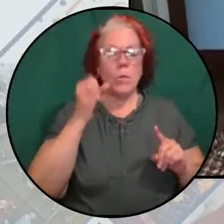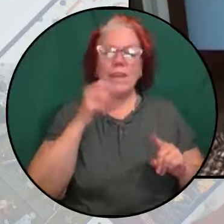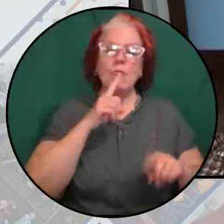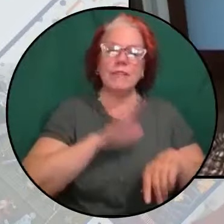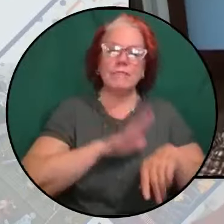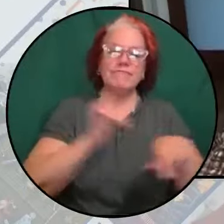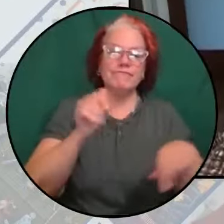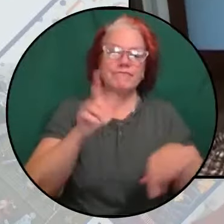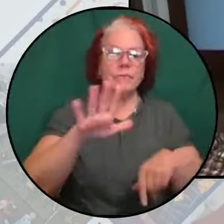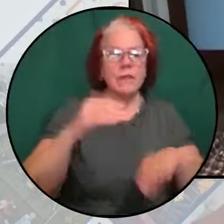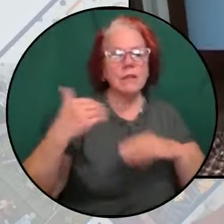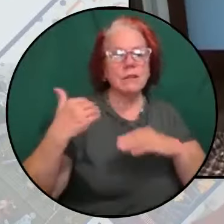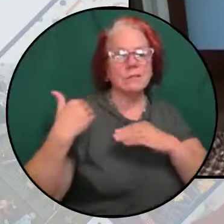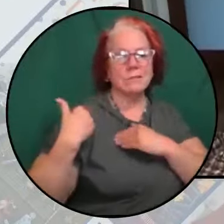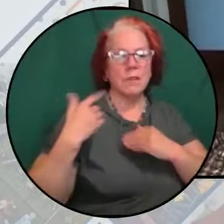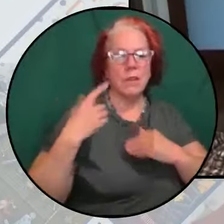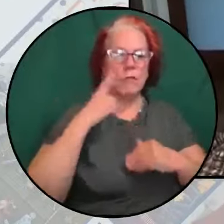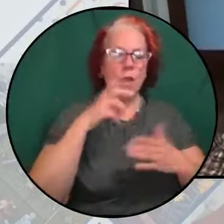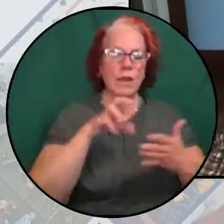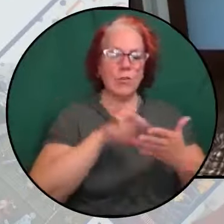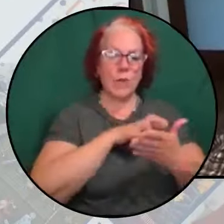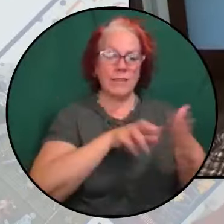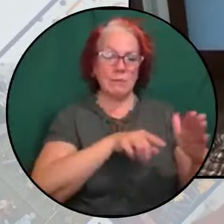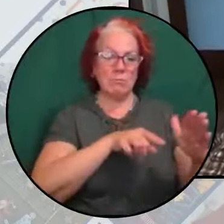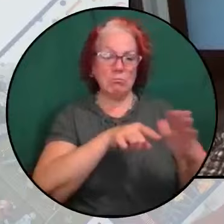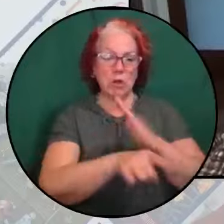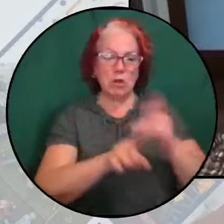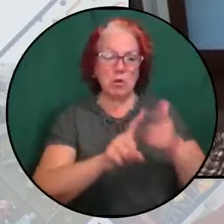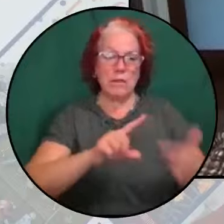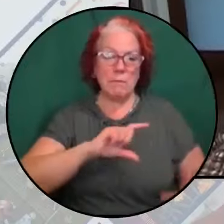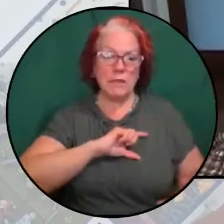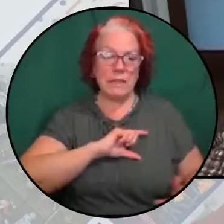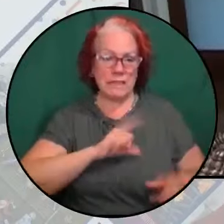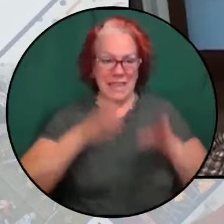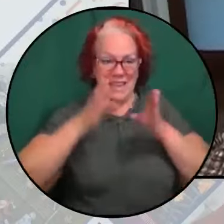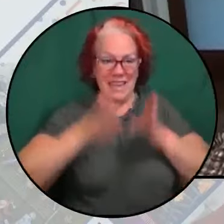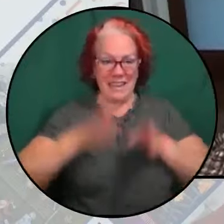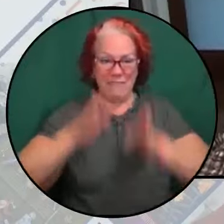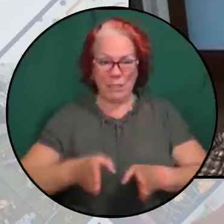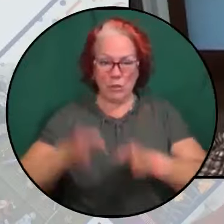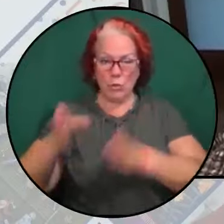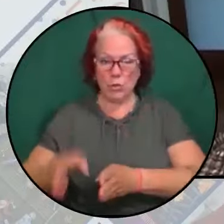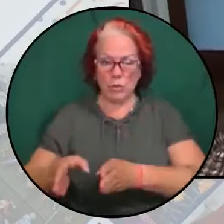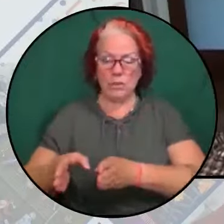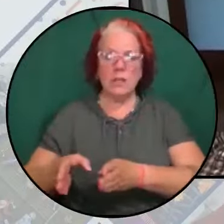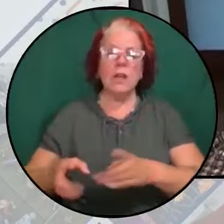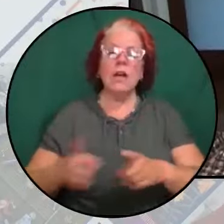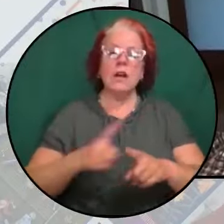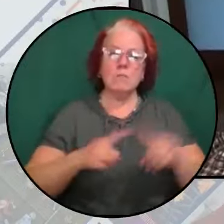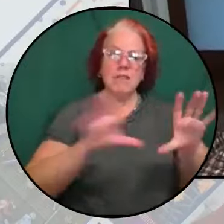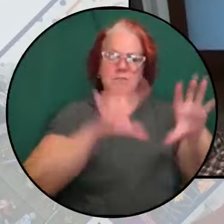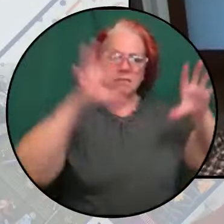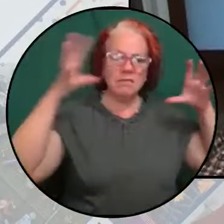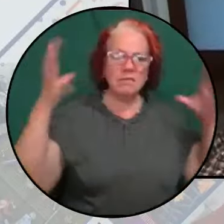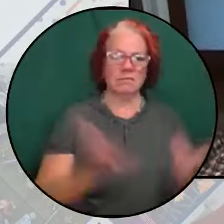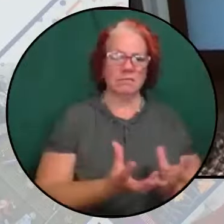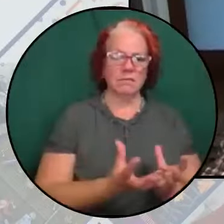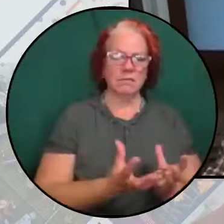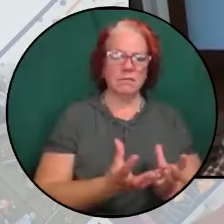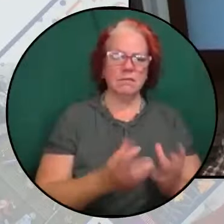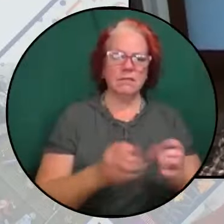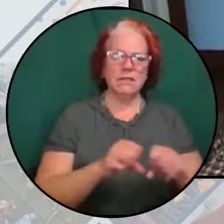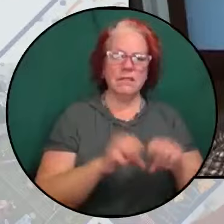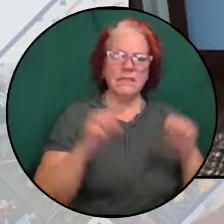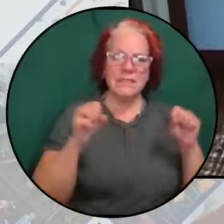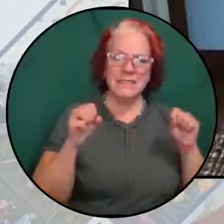and racist murders with respect to individual members of police departments, but rather